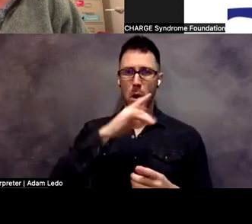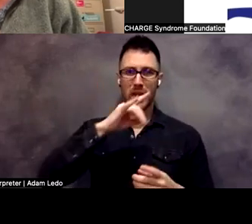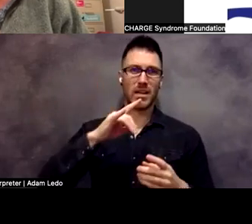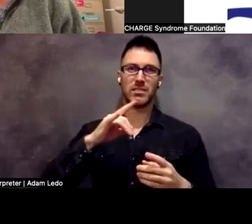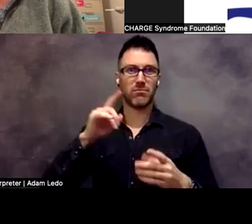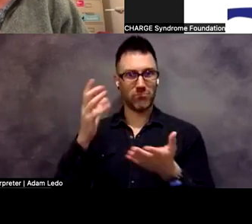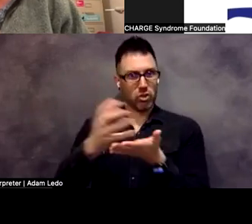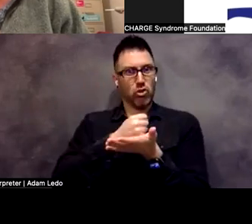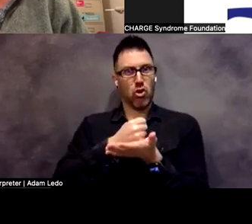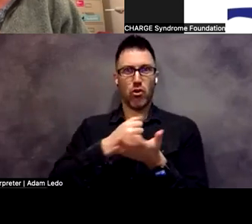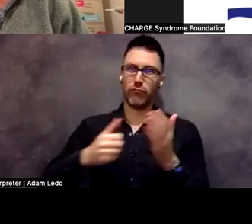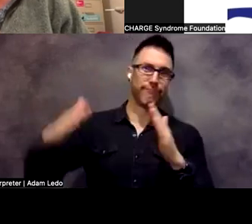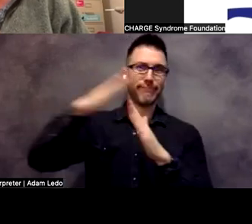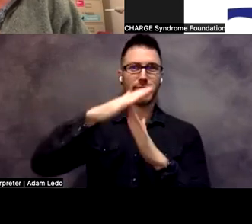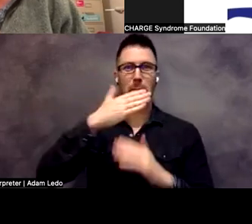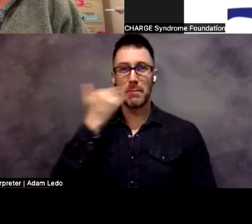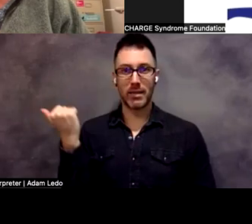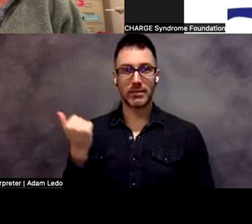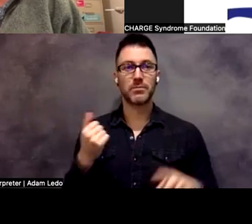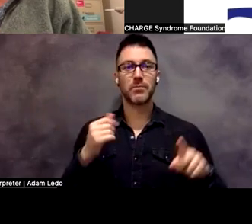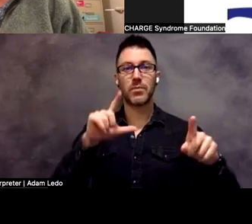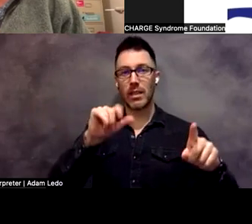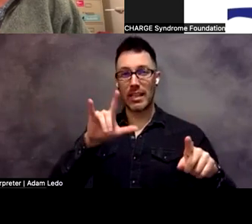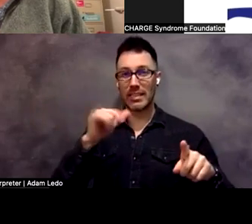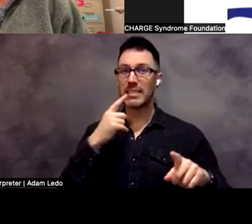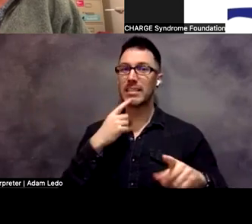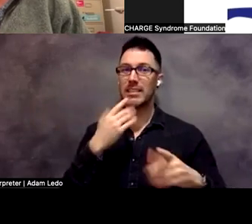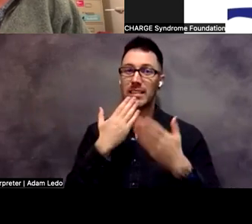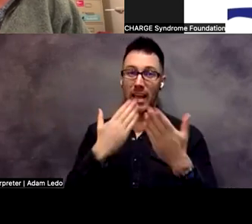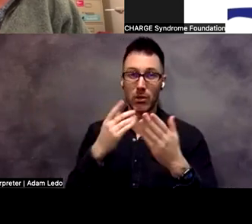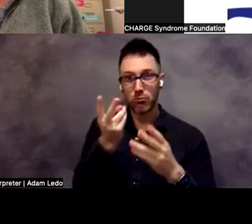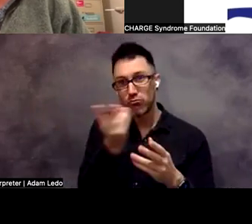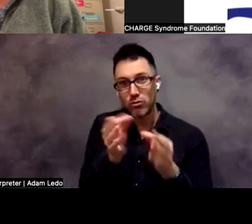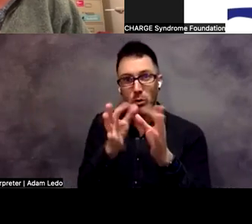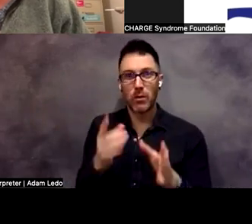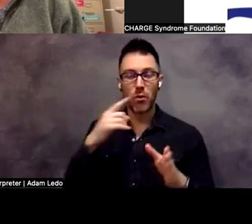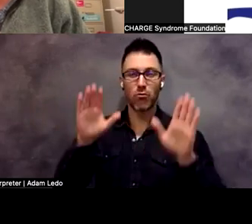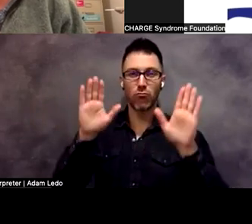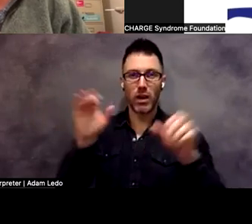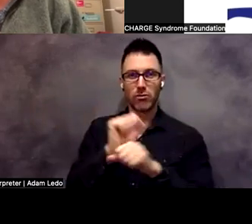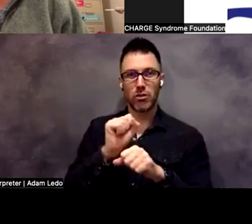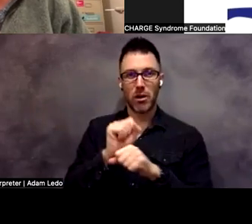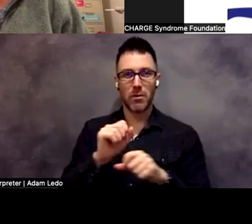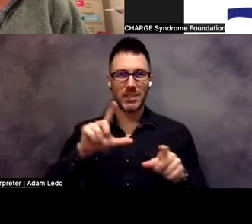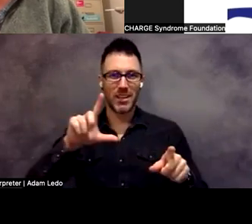Absolutely. And thank you for our interpreters for doing a wonderful job for us tonight, too. Yes, thank you, interpreters.